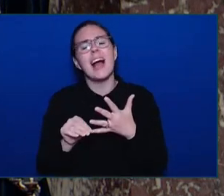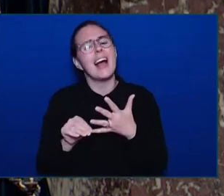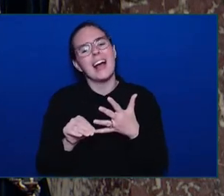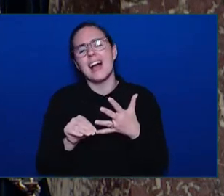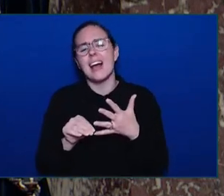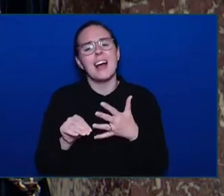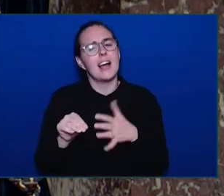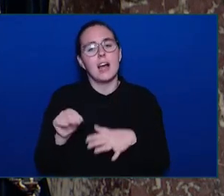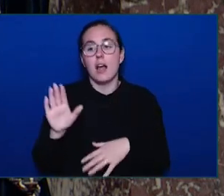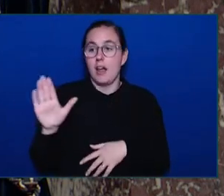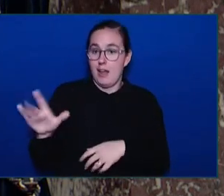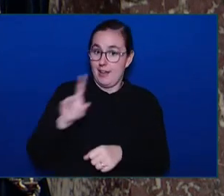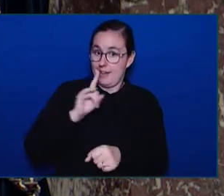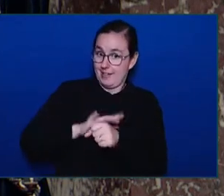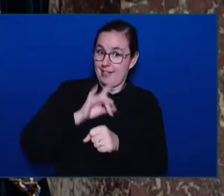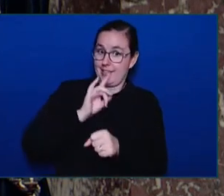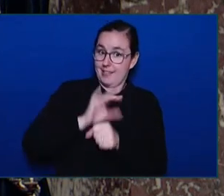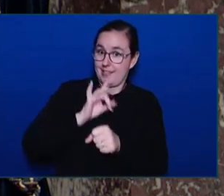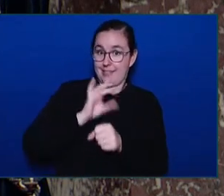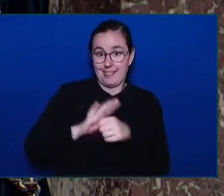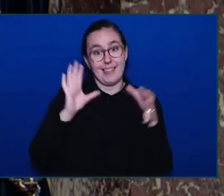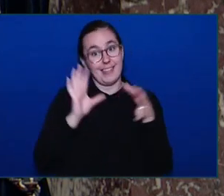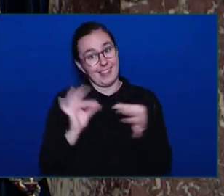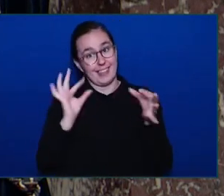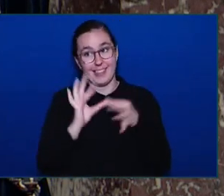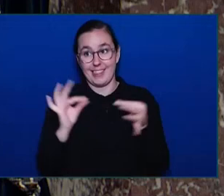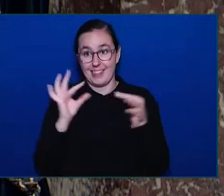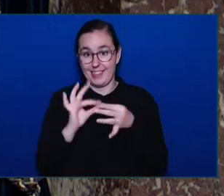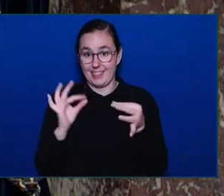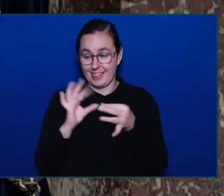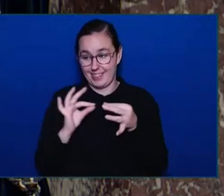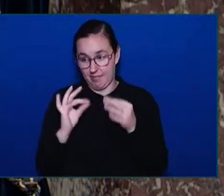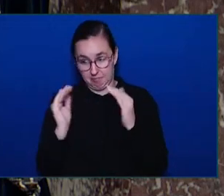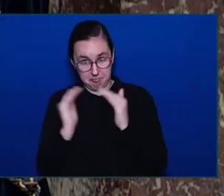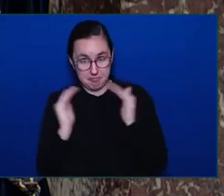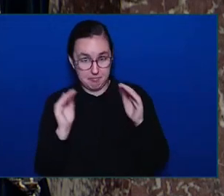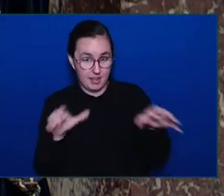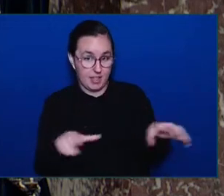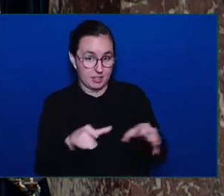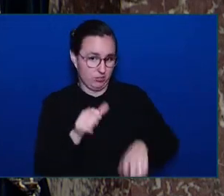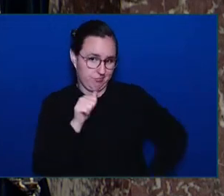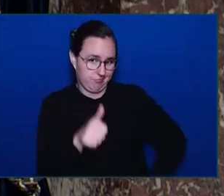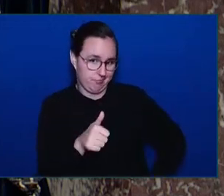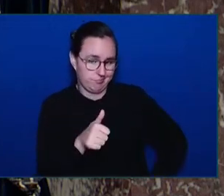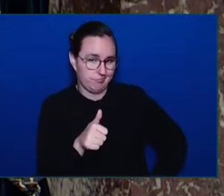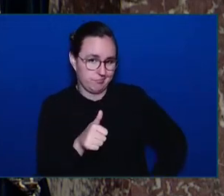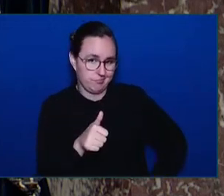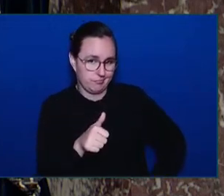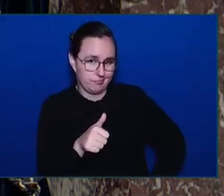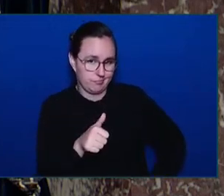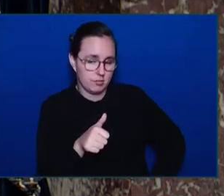BC NDP government going to deliver on the promises with actions to address gender-based violence?